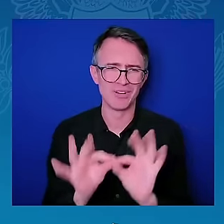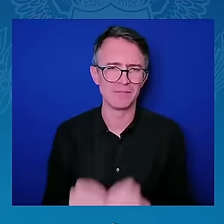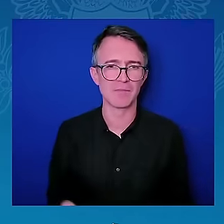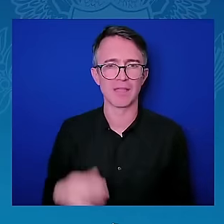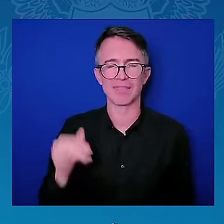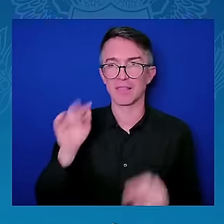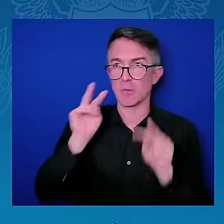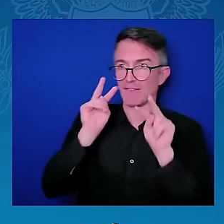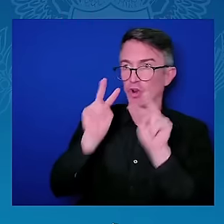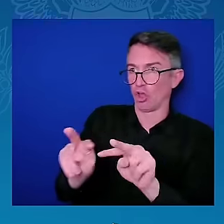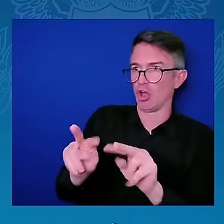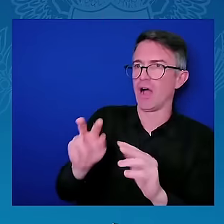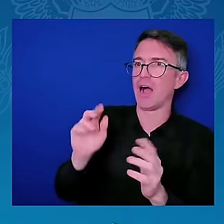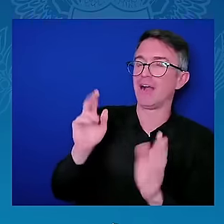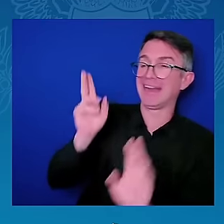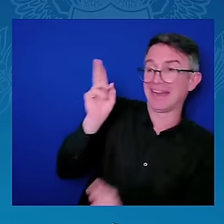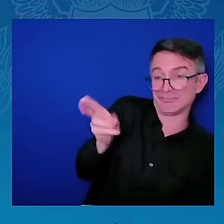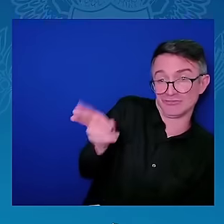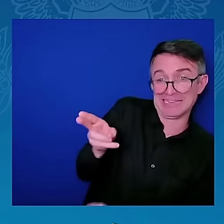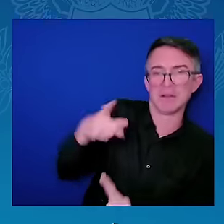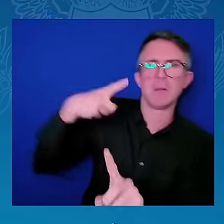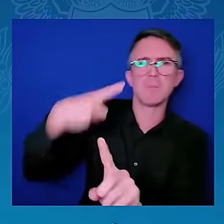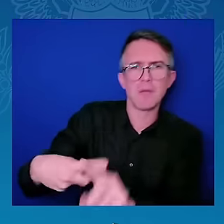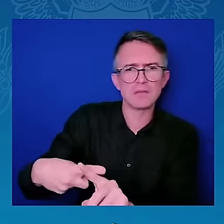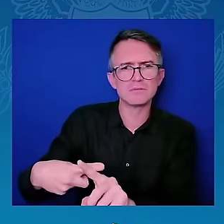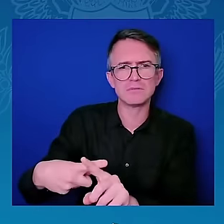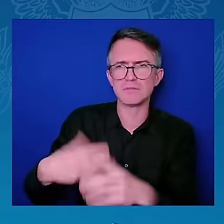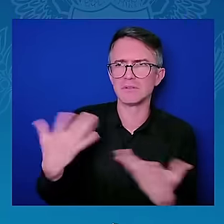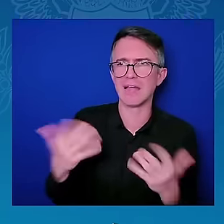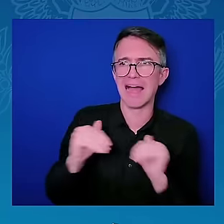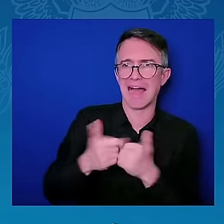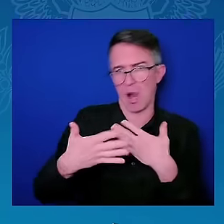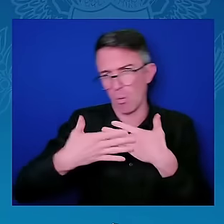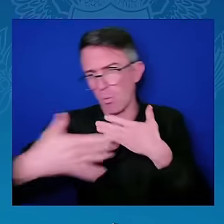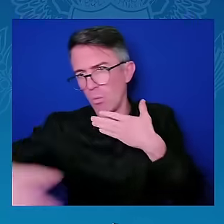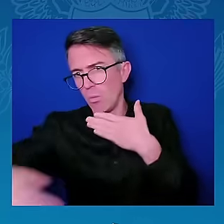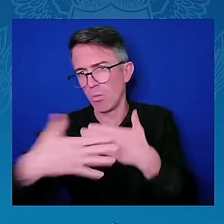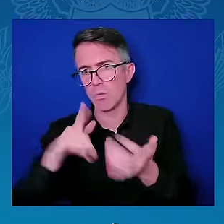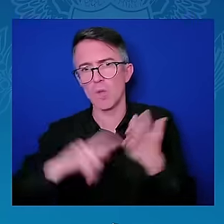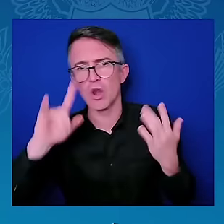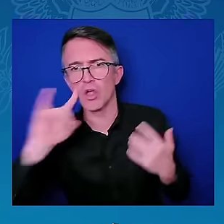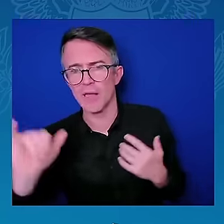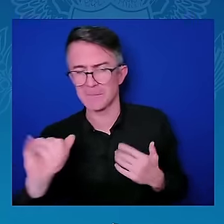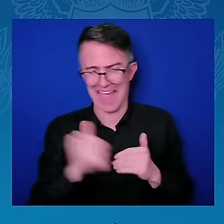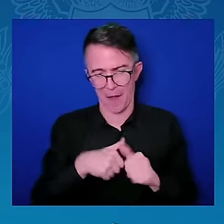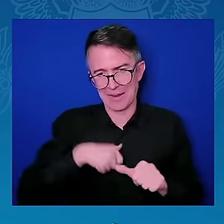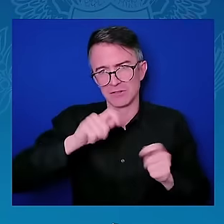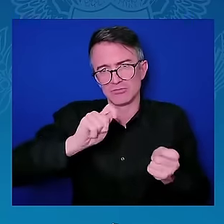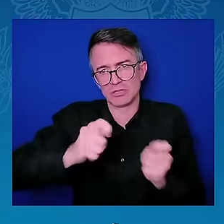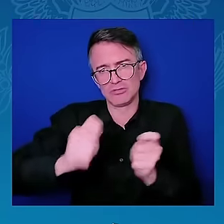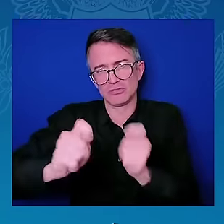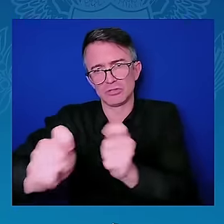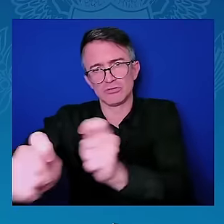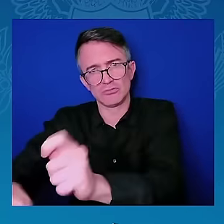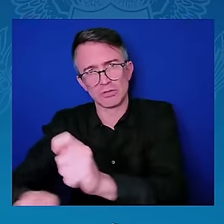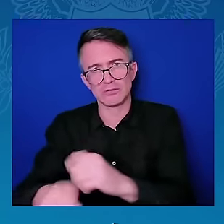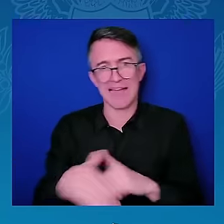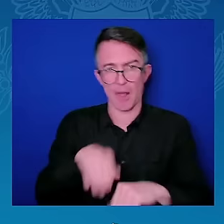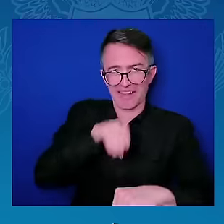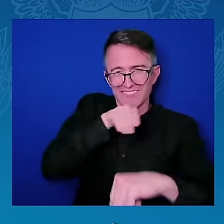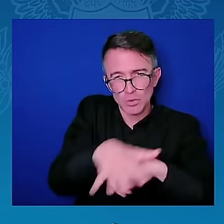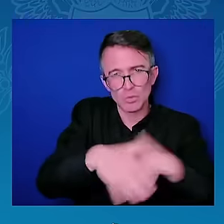all forward-thinking, it is an imperative. Frankly, as Vice President, and I say this as a devout public servant,